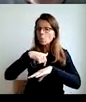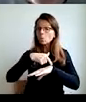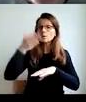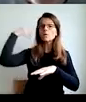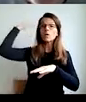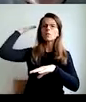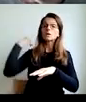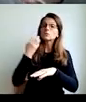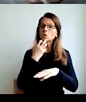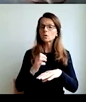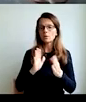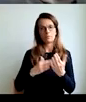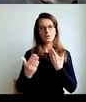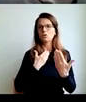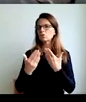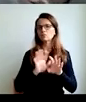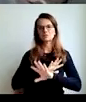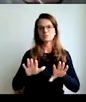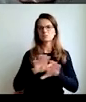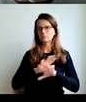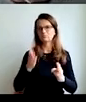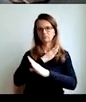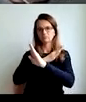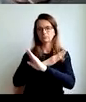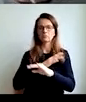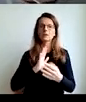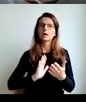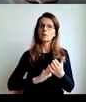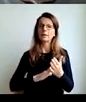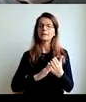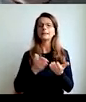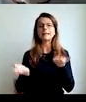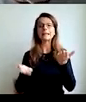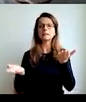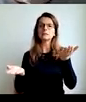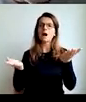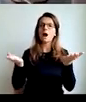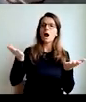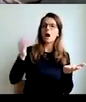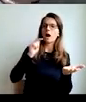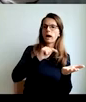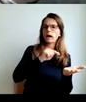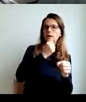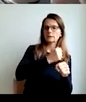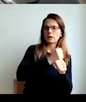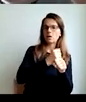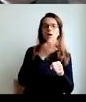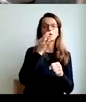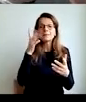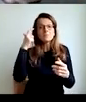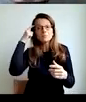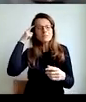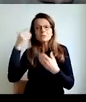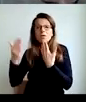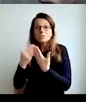a day, we failed in relationship, so our scale fell